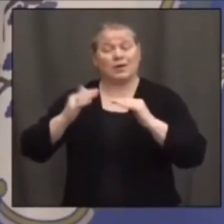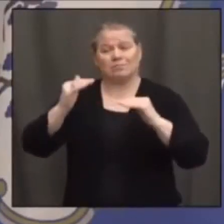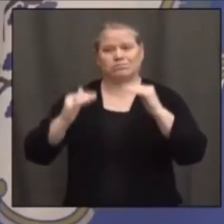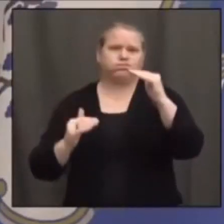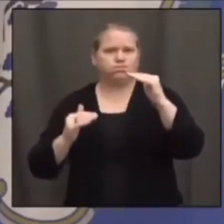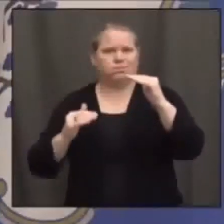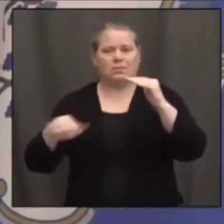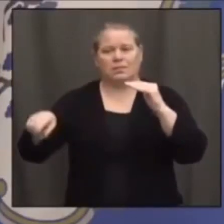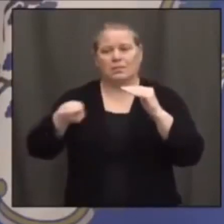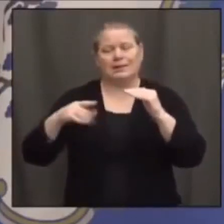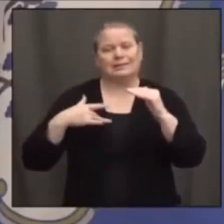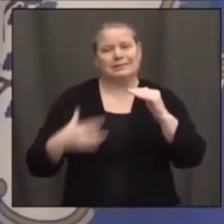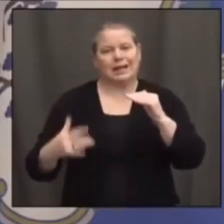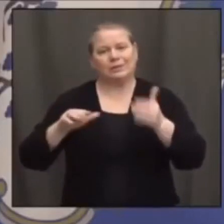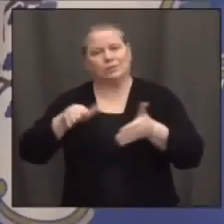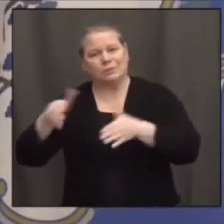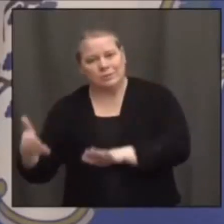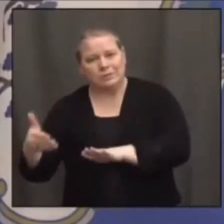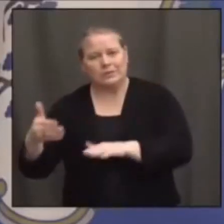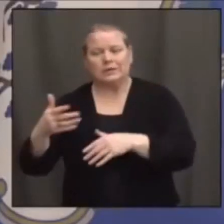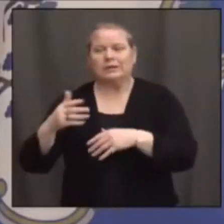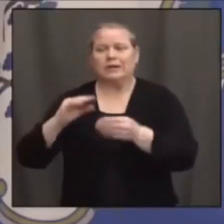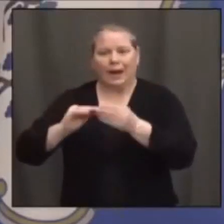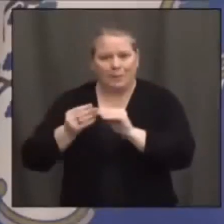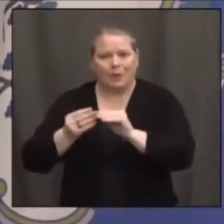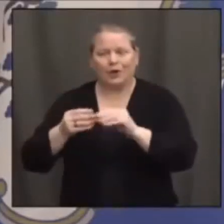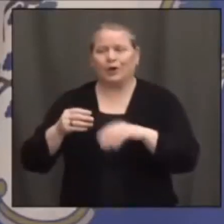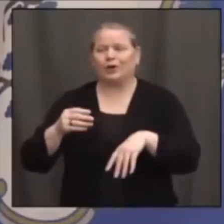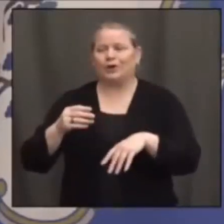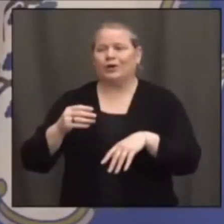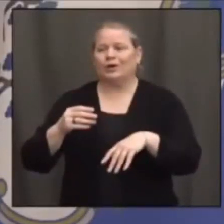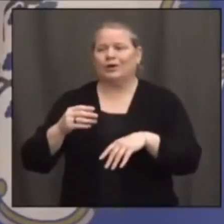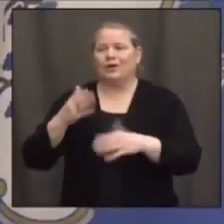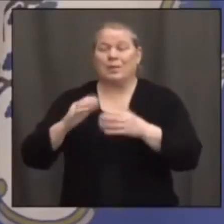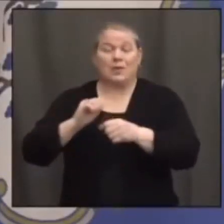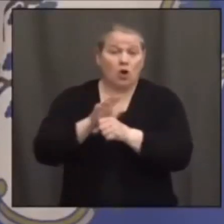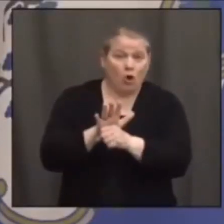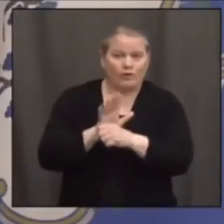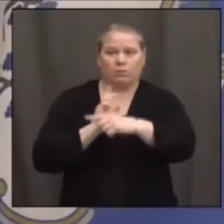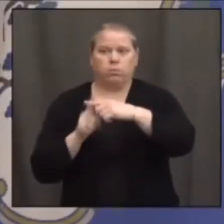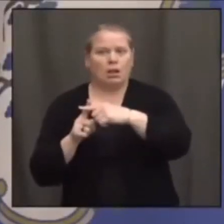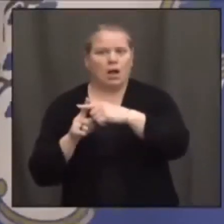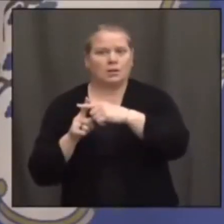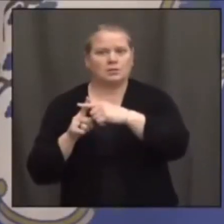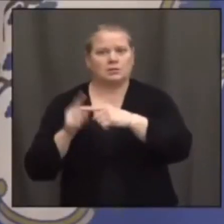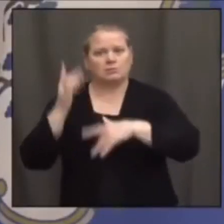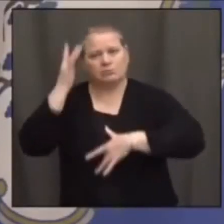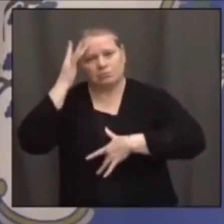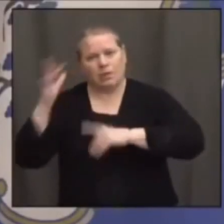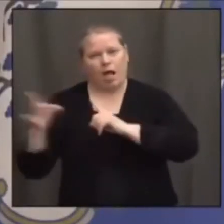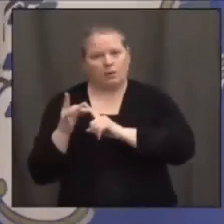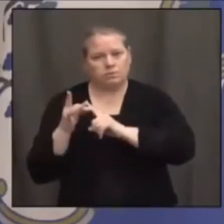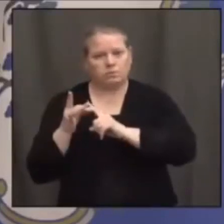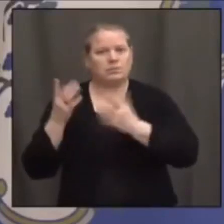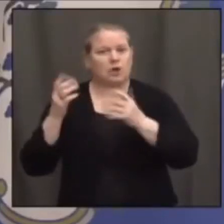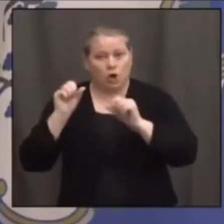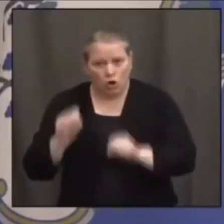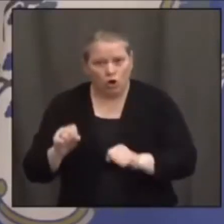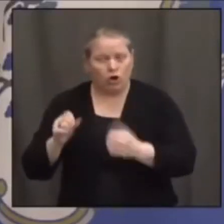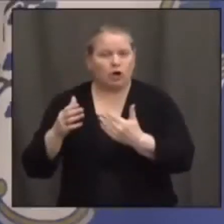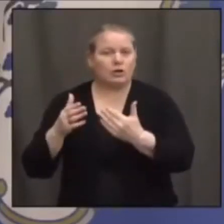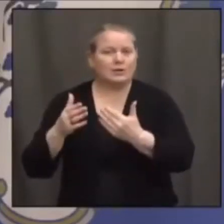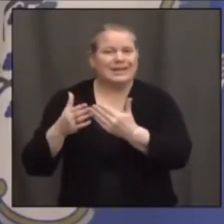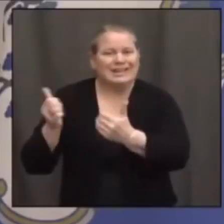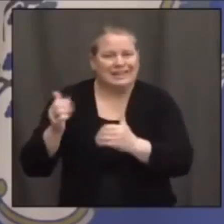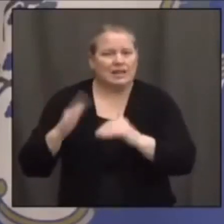suffer complications. You know, reading some of the reports, much more likely at the age of 65,